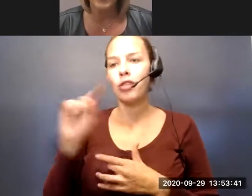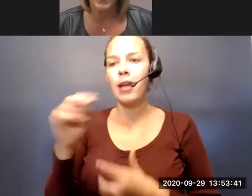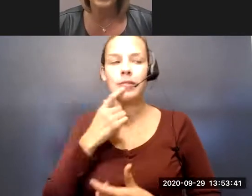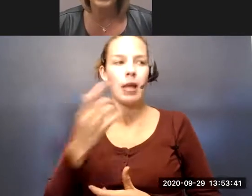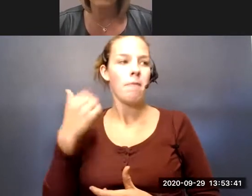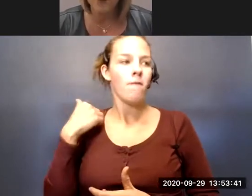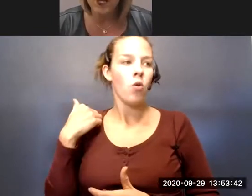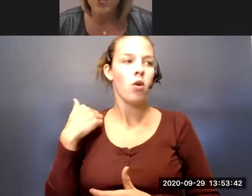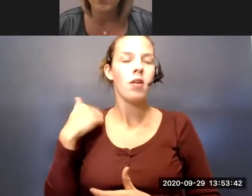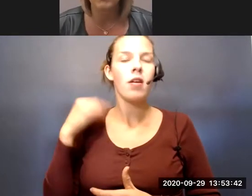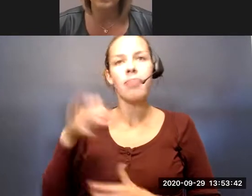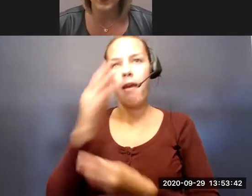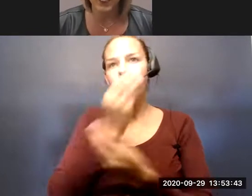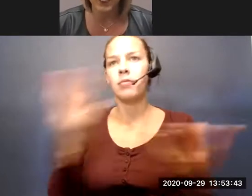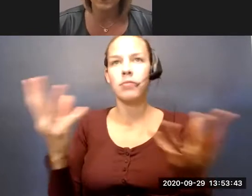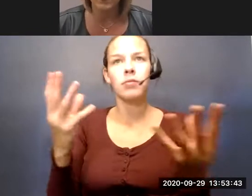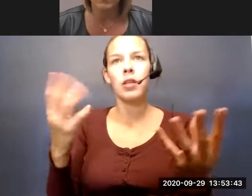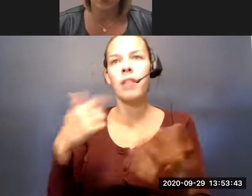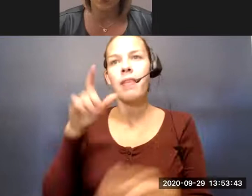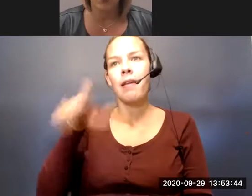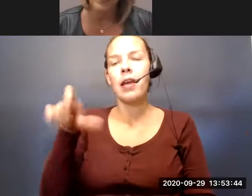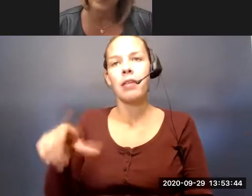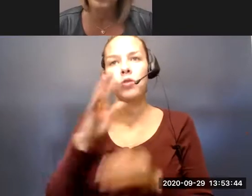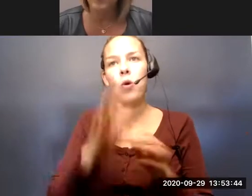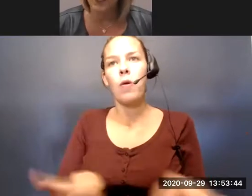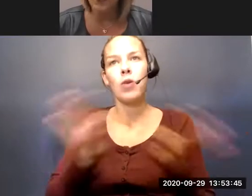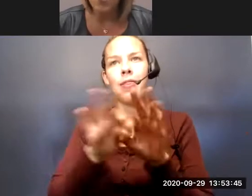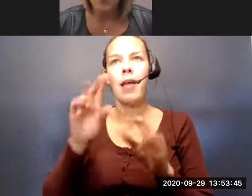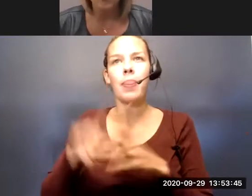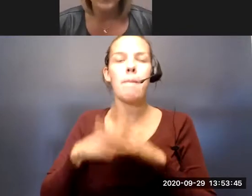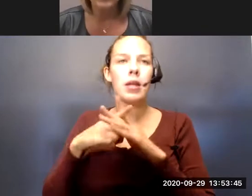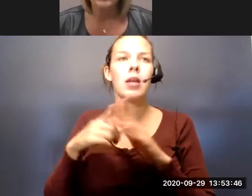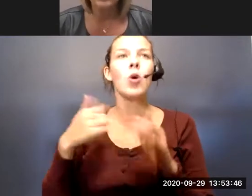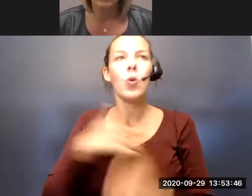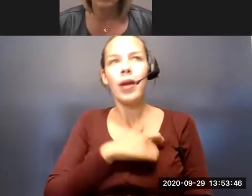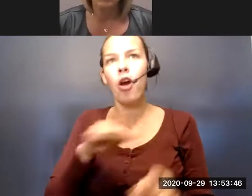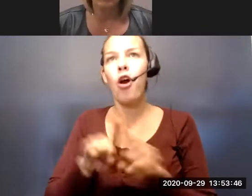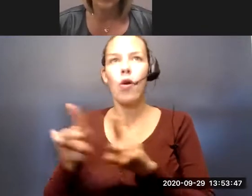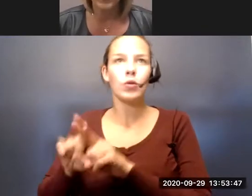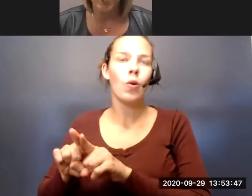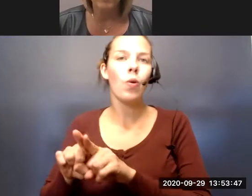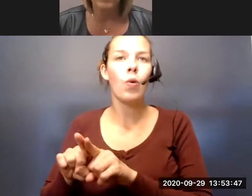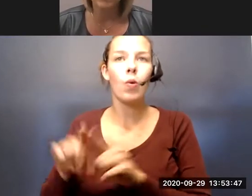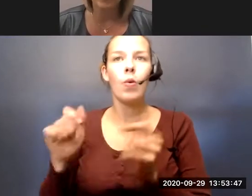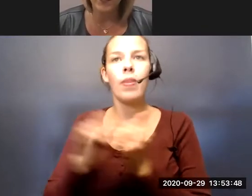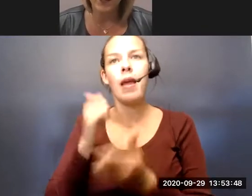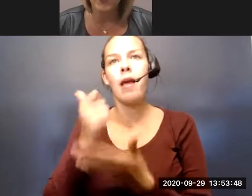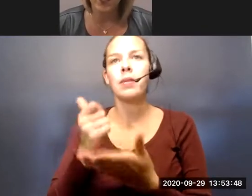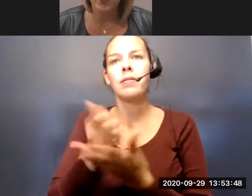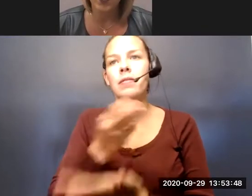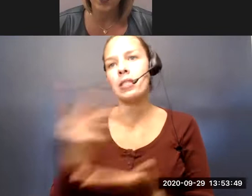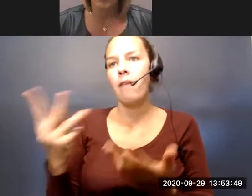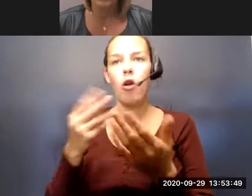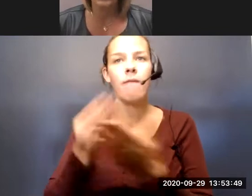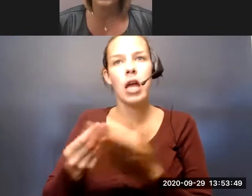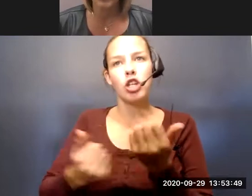that information that they needed so critically at the beginning. We also, with the help of several funders in our